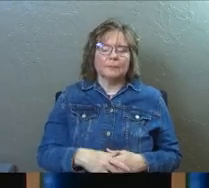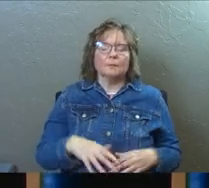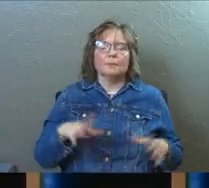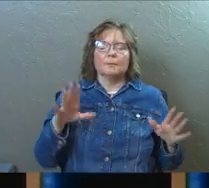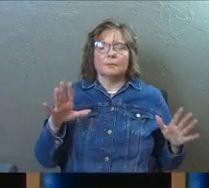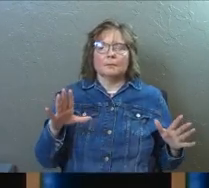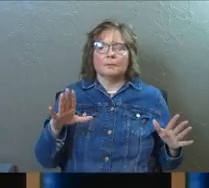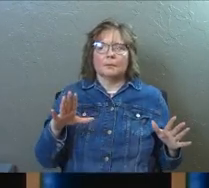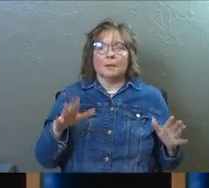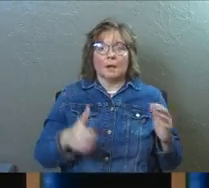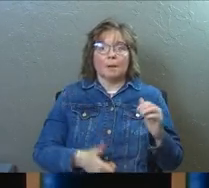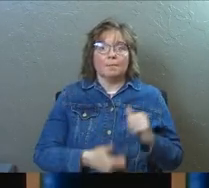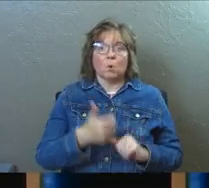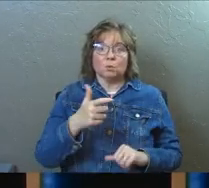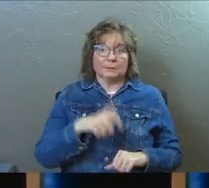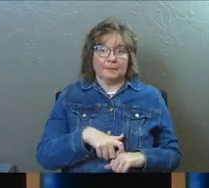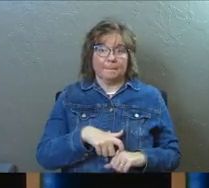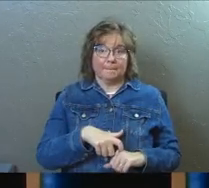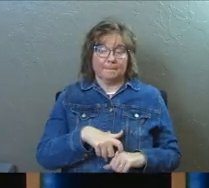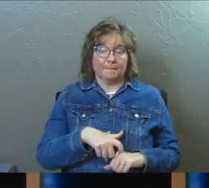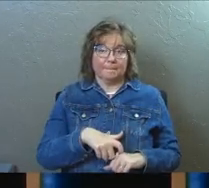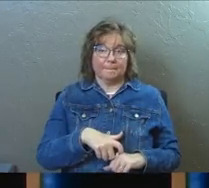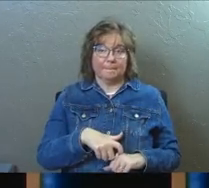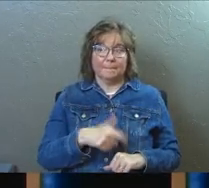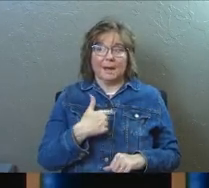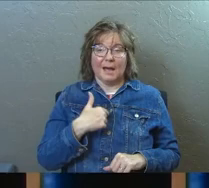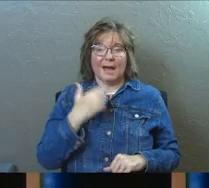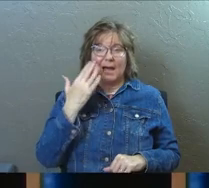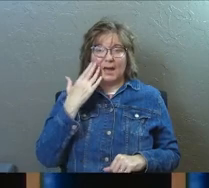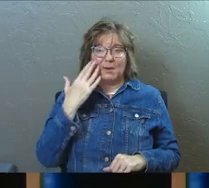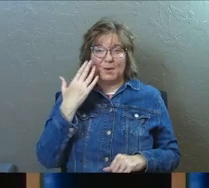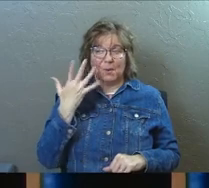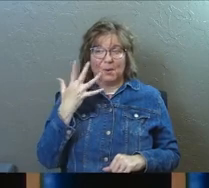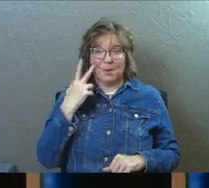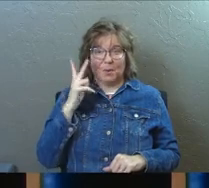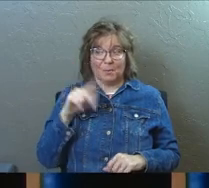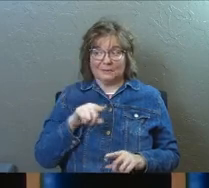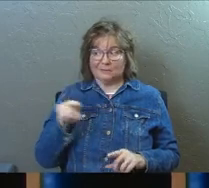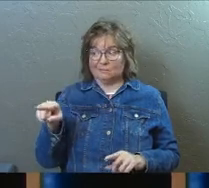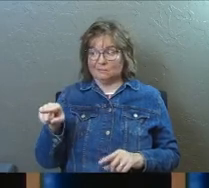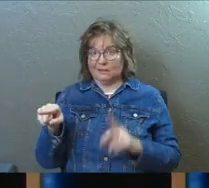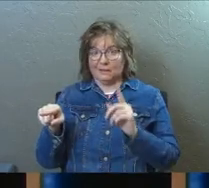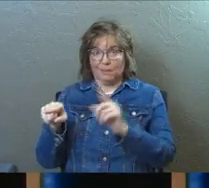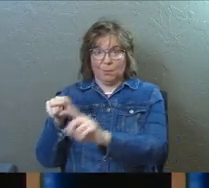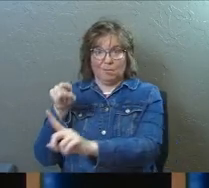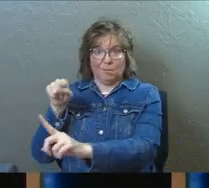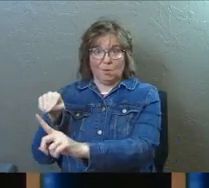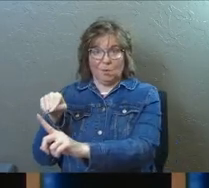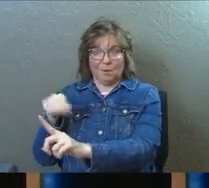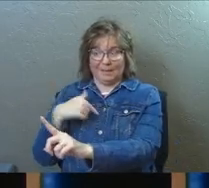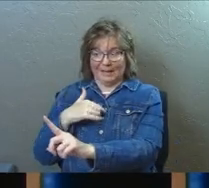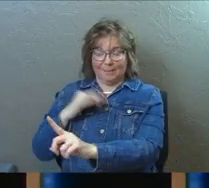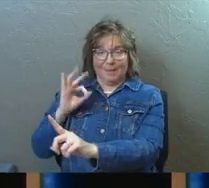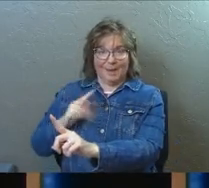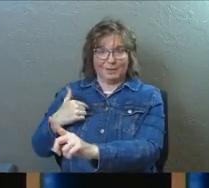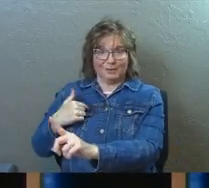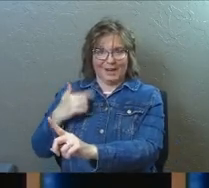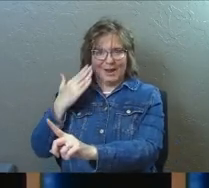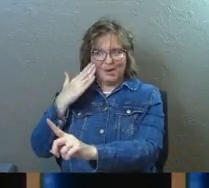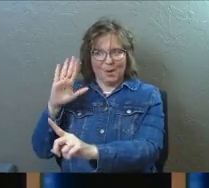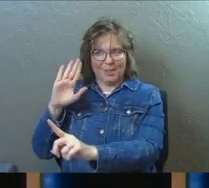And most of the time I know the person he's pointing at because I'm their pastor